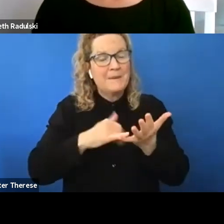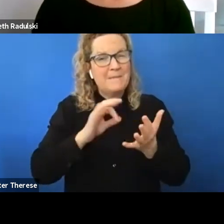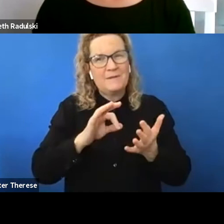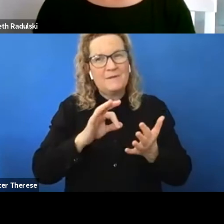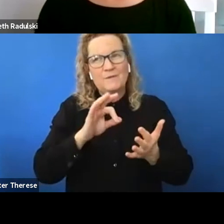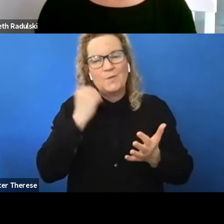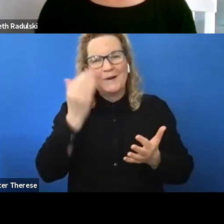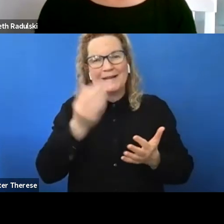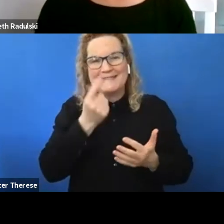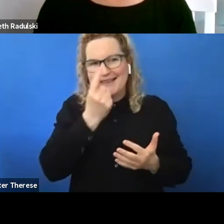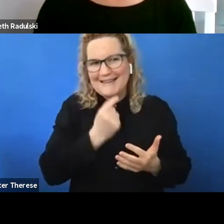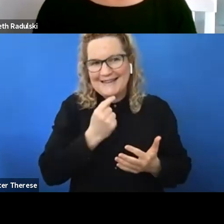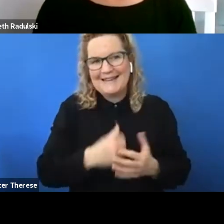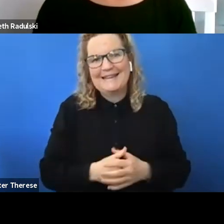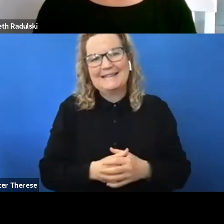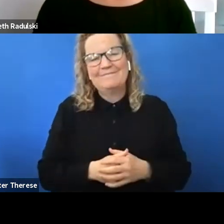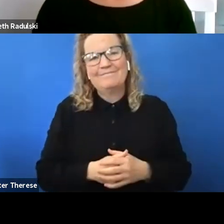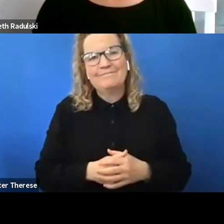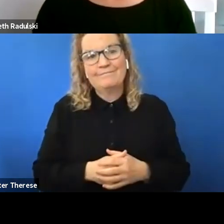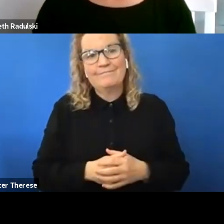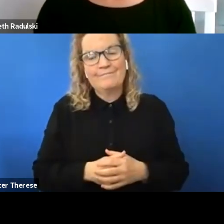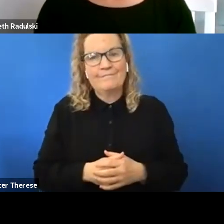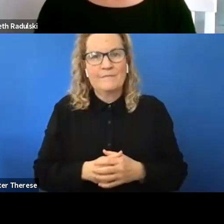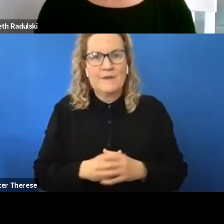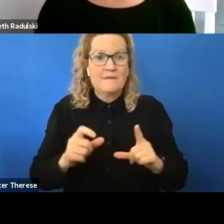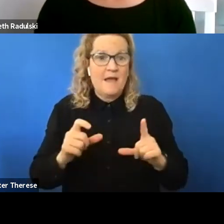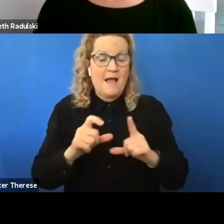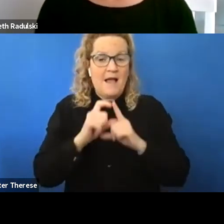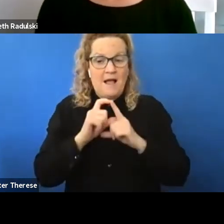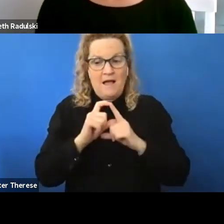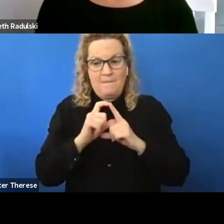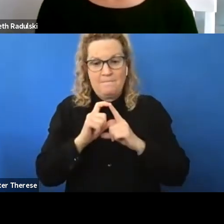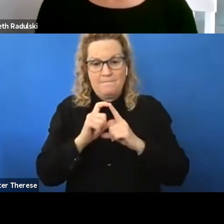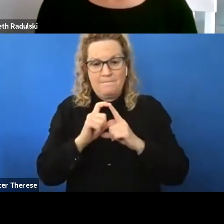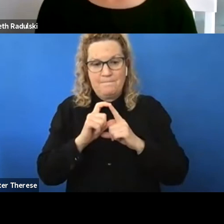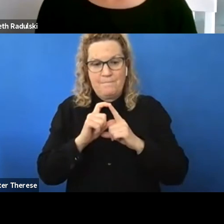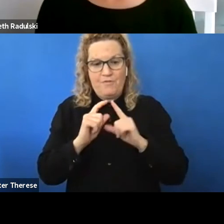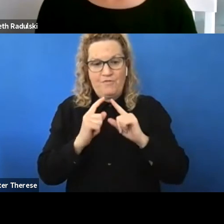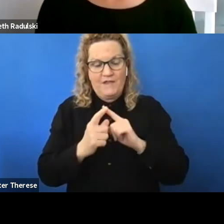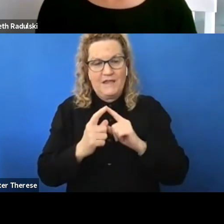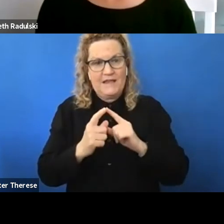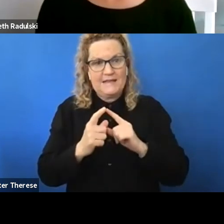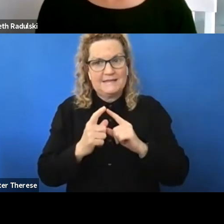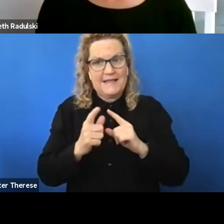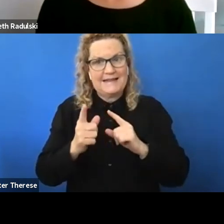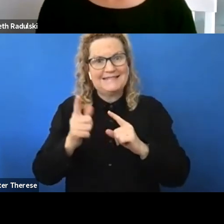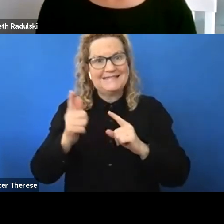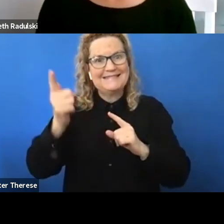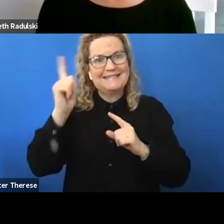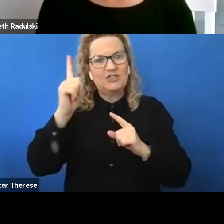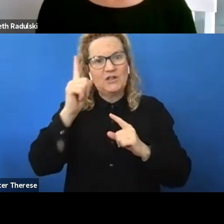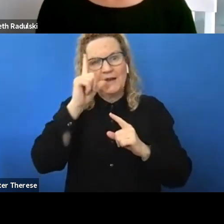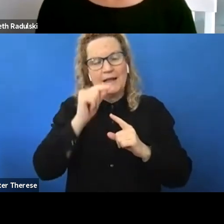um the tough part has been that the teachers can only um